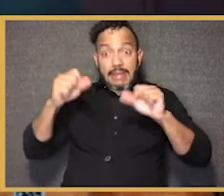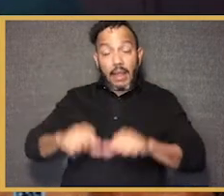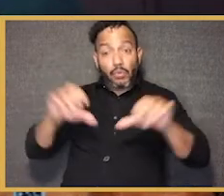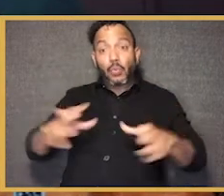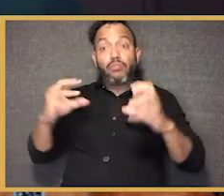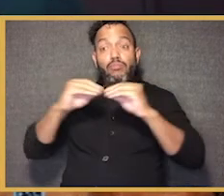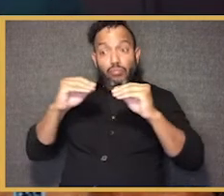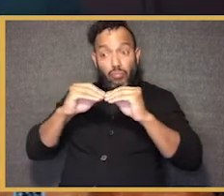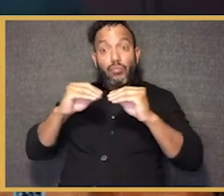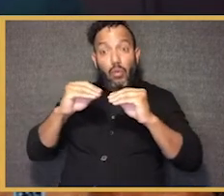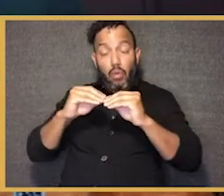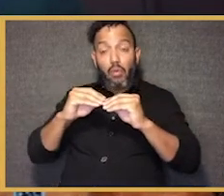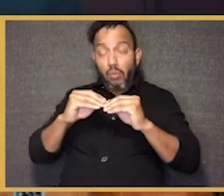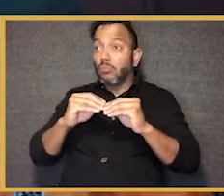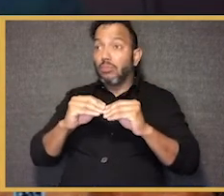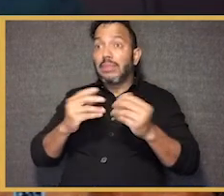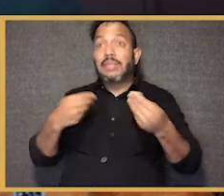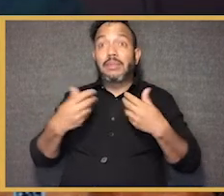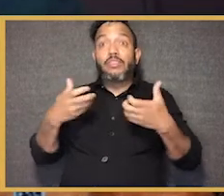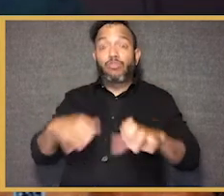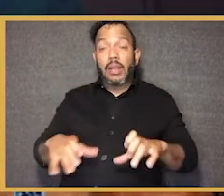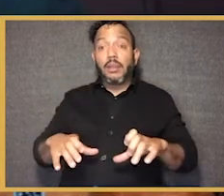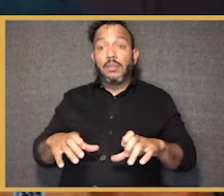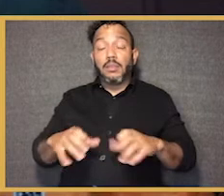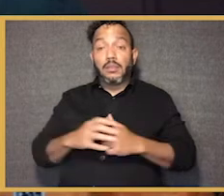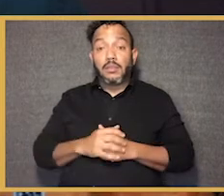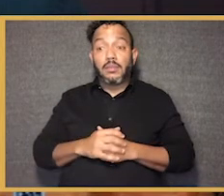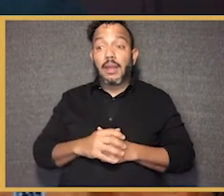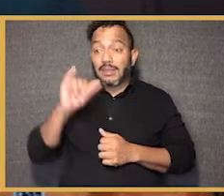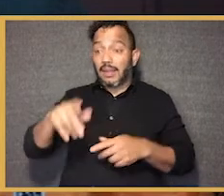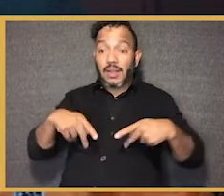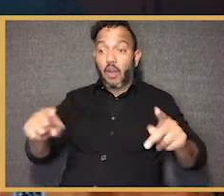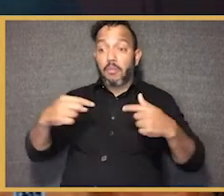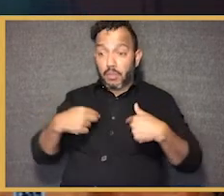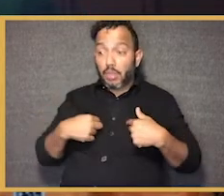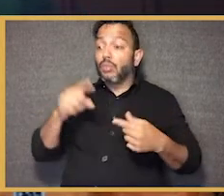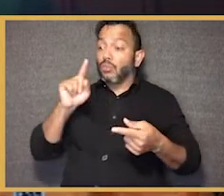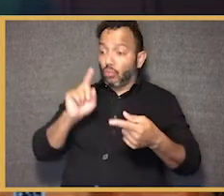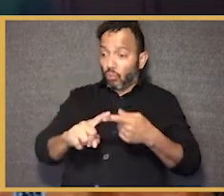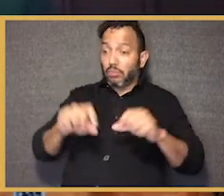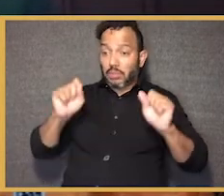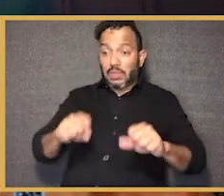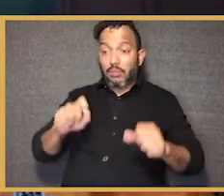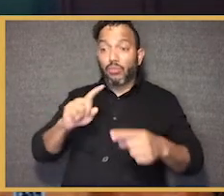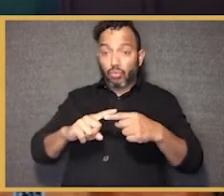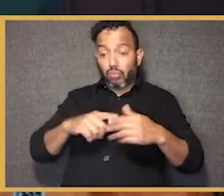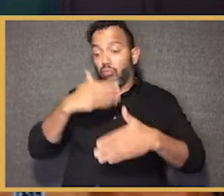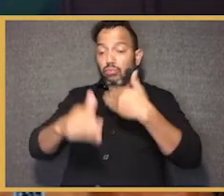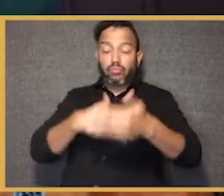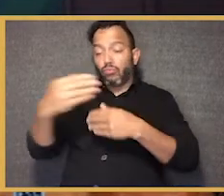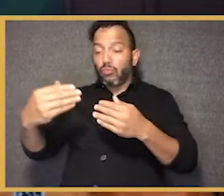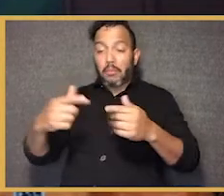more hope and possibility in me than I saw in myself. And were willing to give me a second chance. And that allowed me to get on track